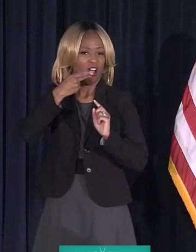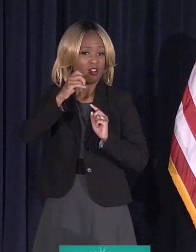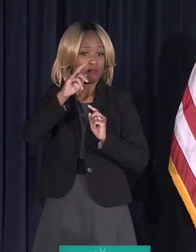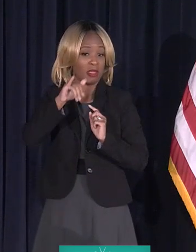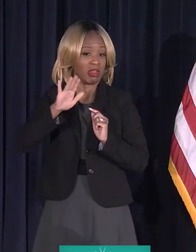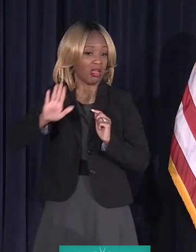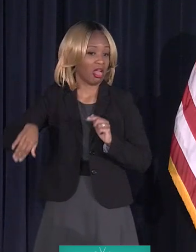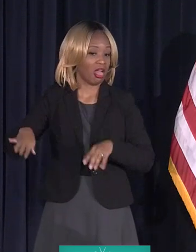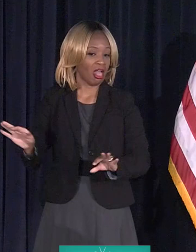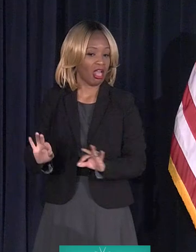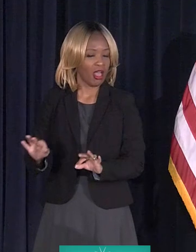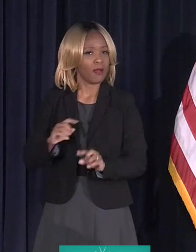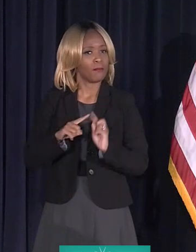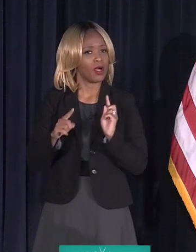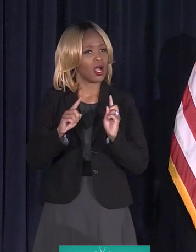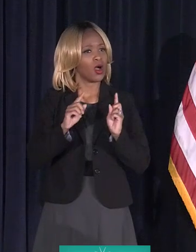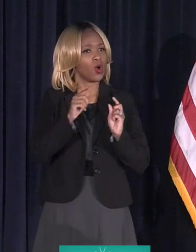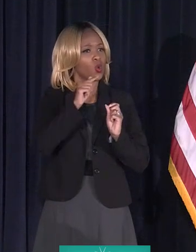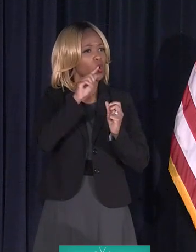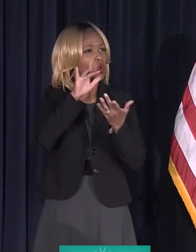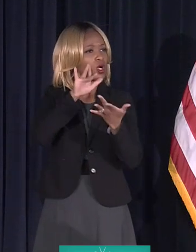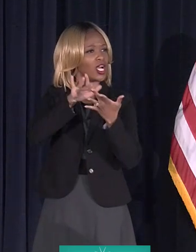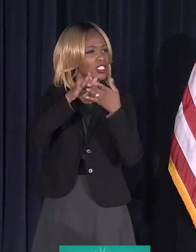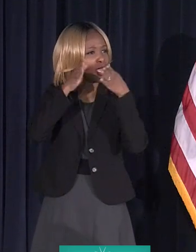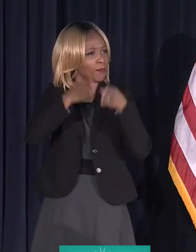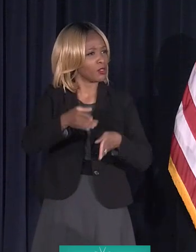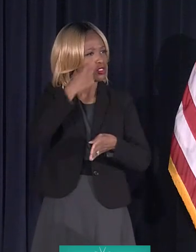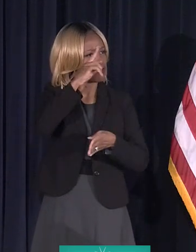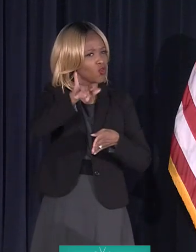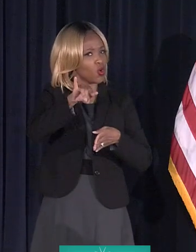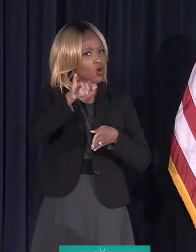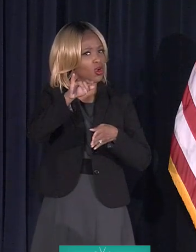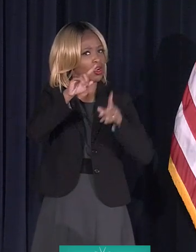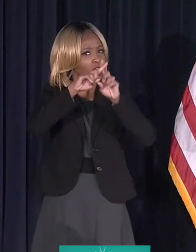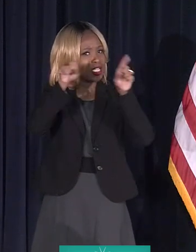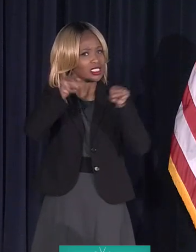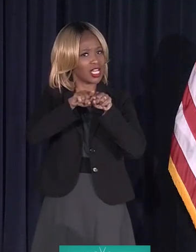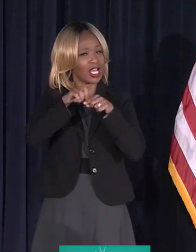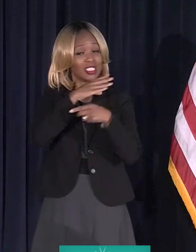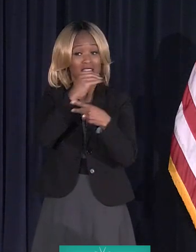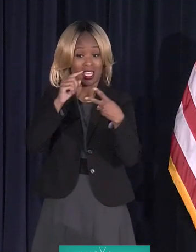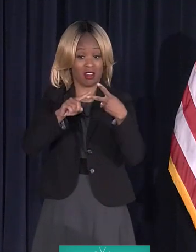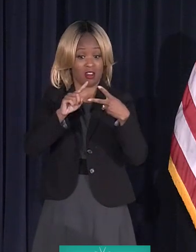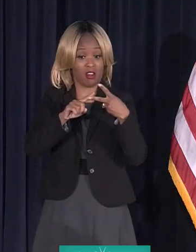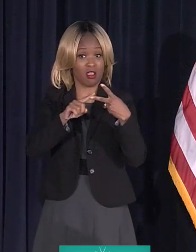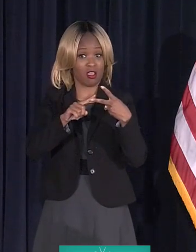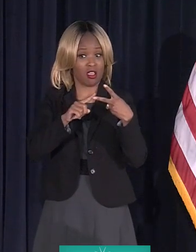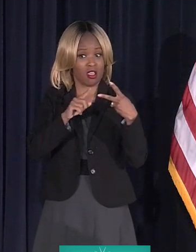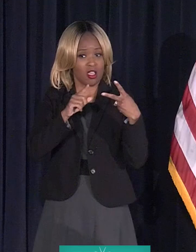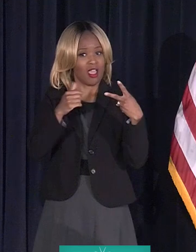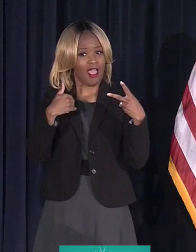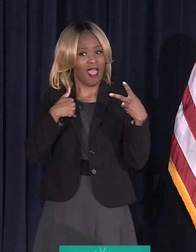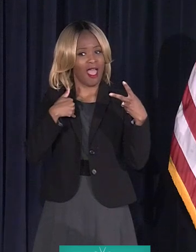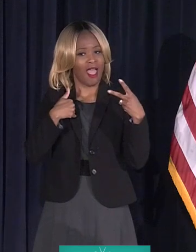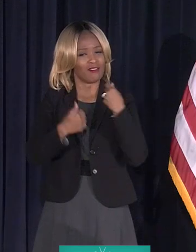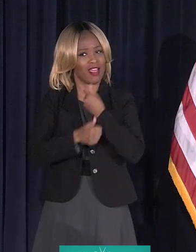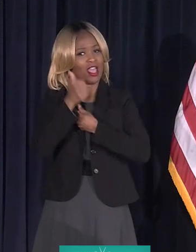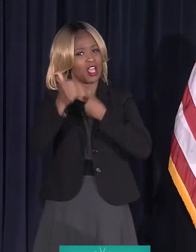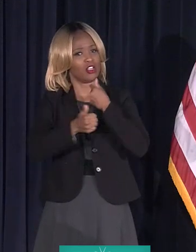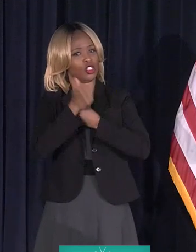who to contact on that? And then the second thing is, we've got some hazardous